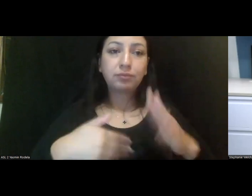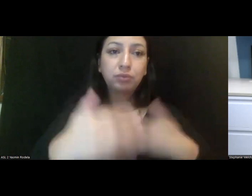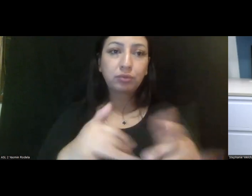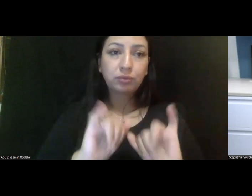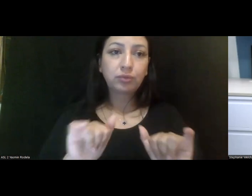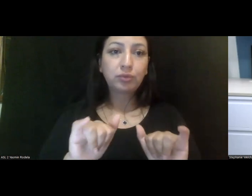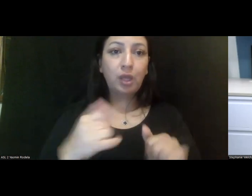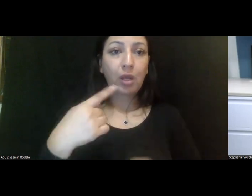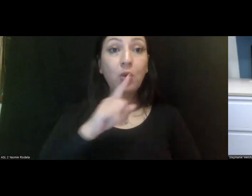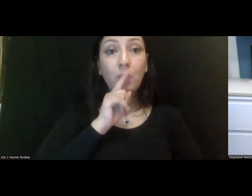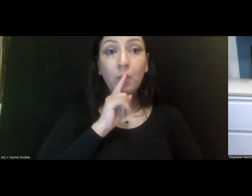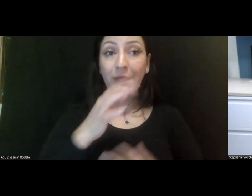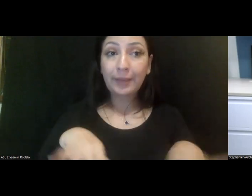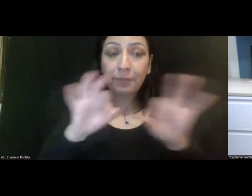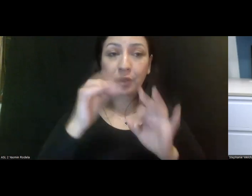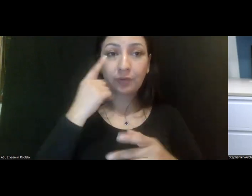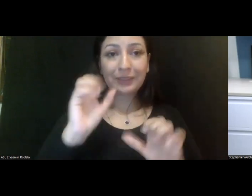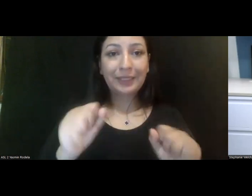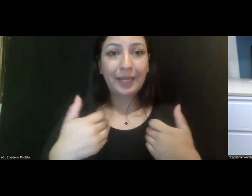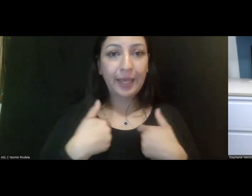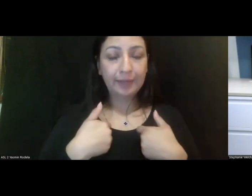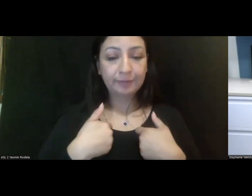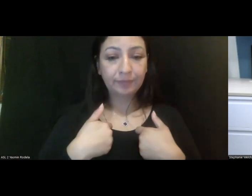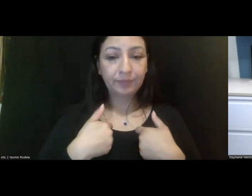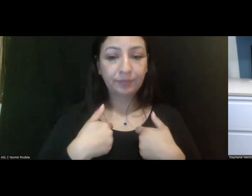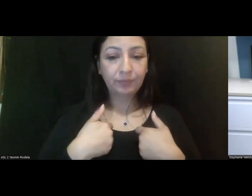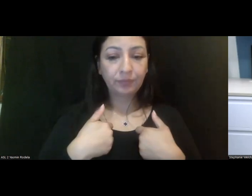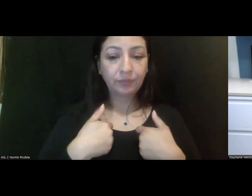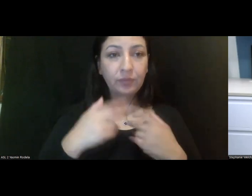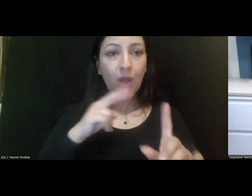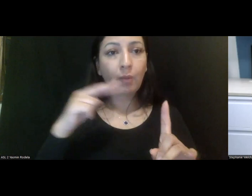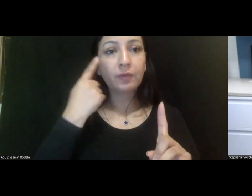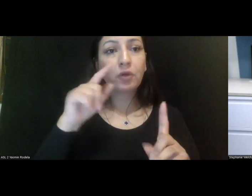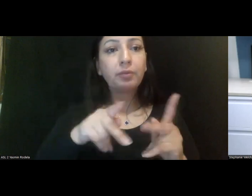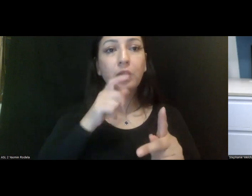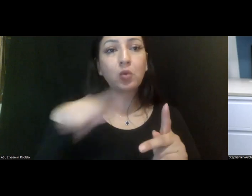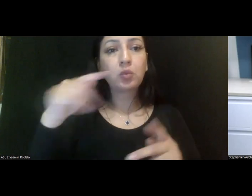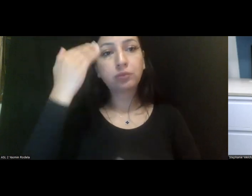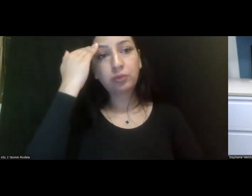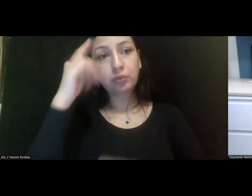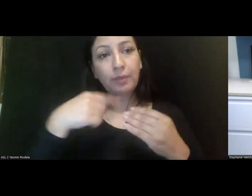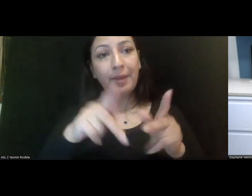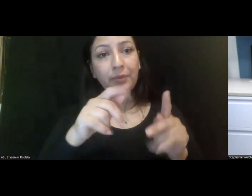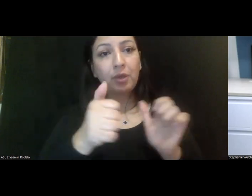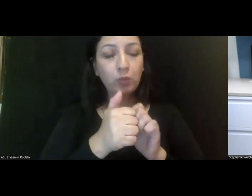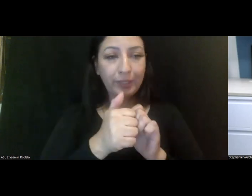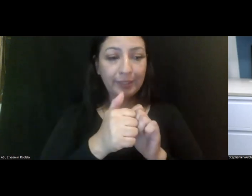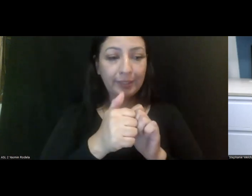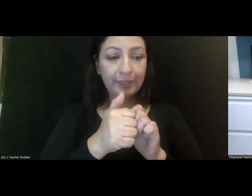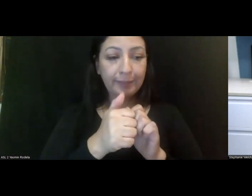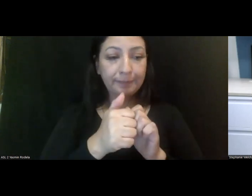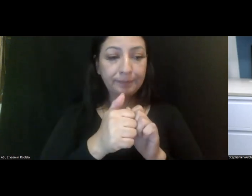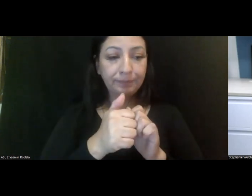And so it'll be really important to have, um, uh, the perspective of people who are knowledgeable about people with, um, uh,